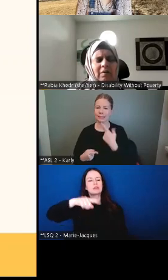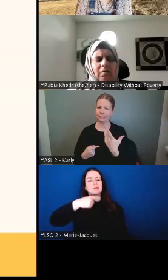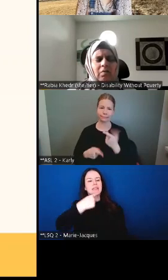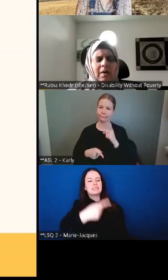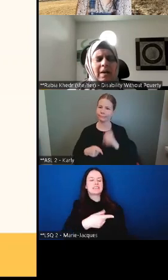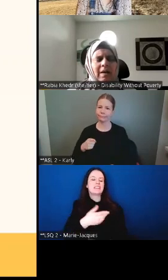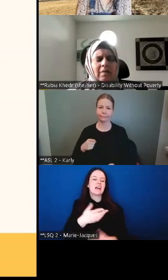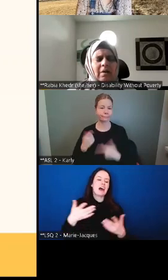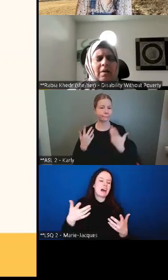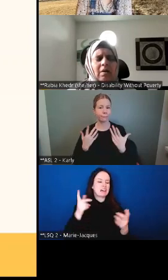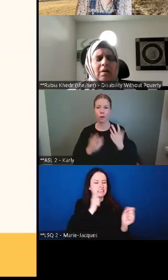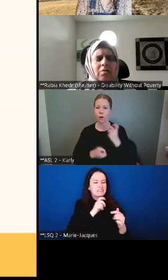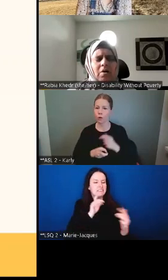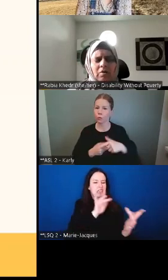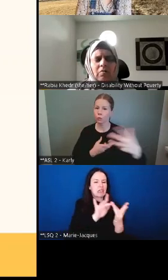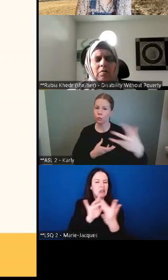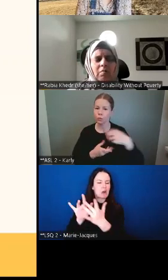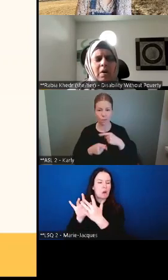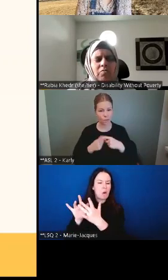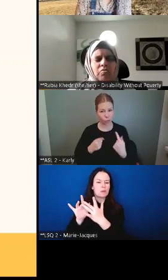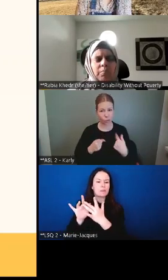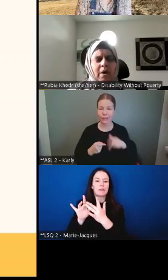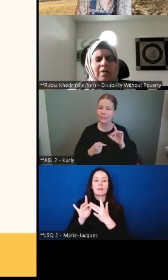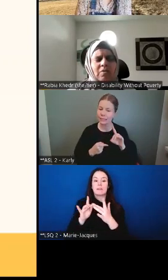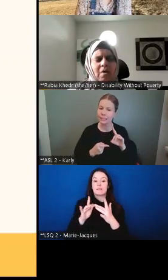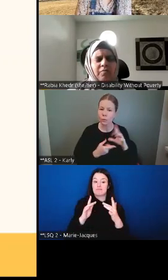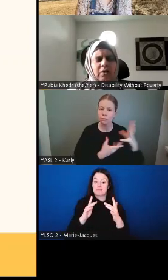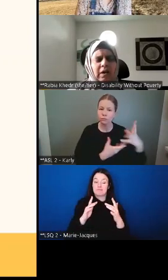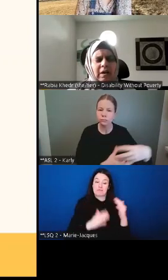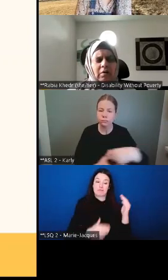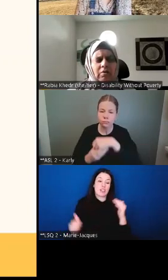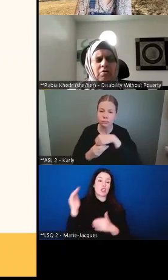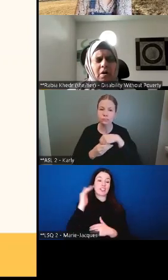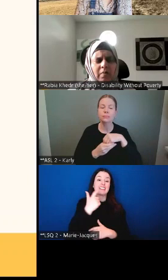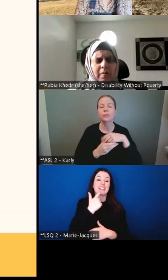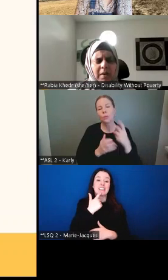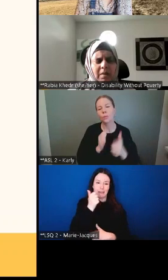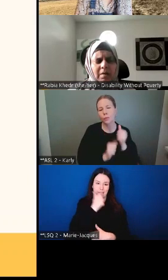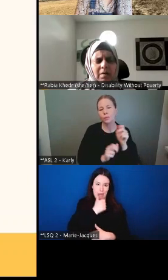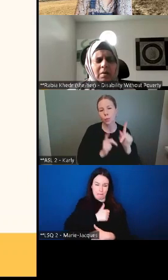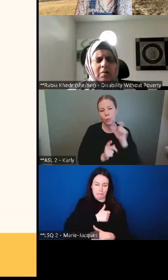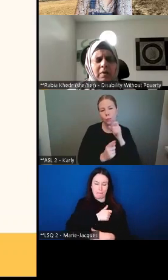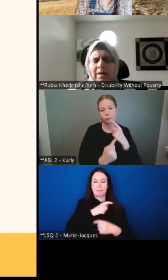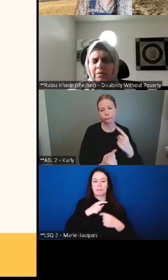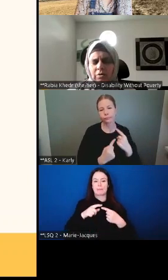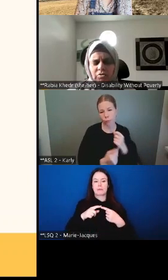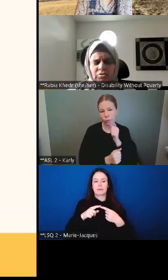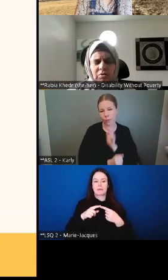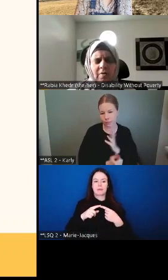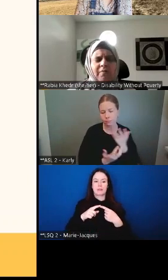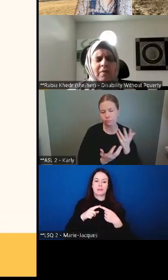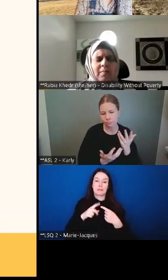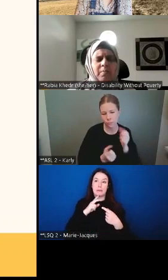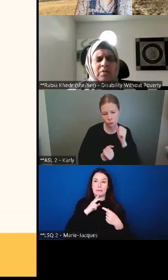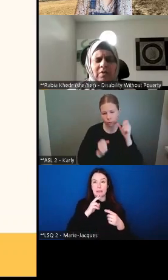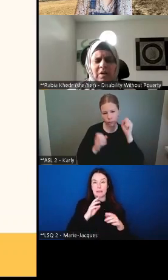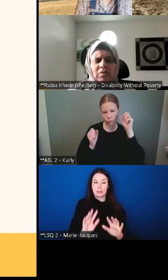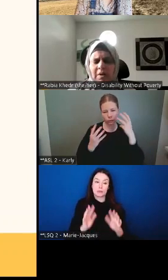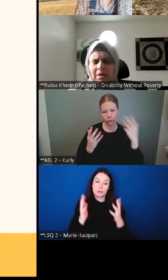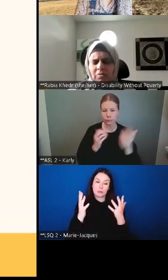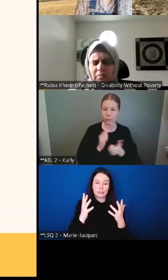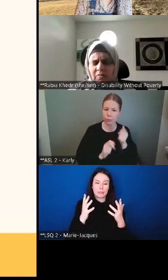that's, you know, again, not much surprise often carers are women. We had good geographic